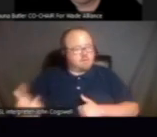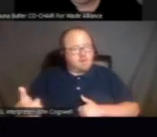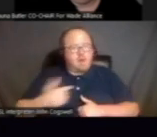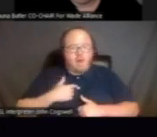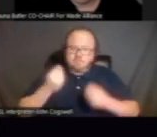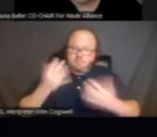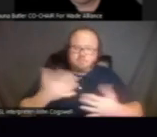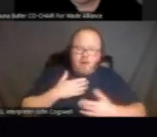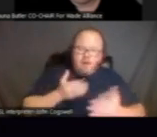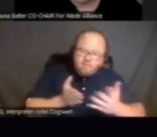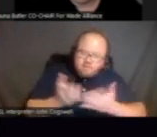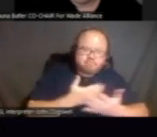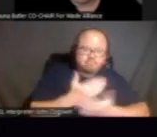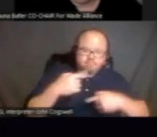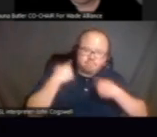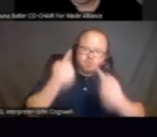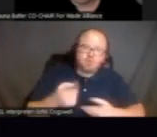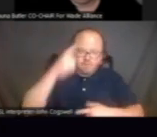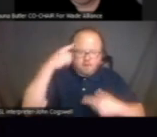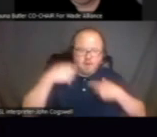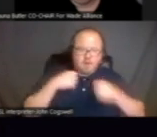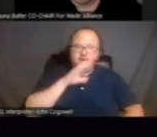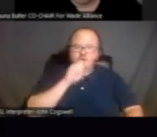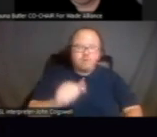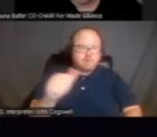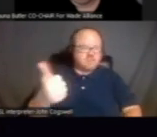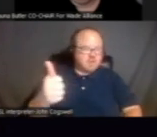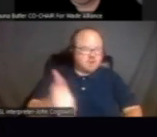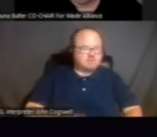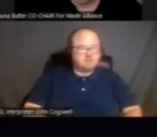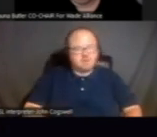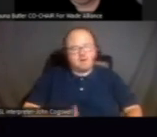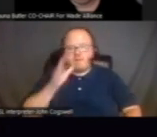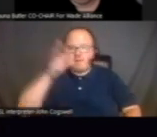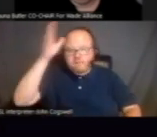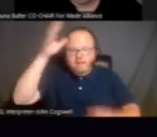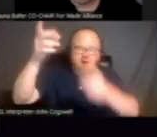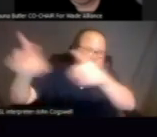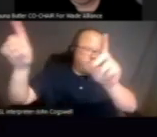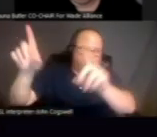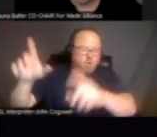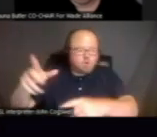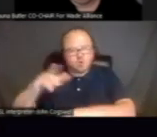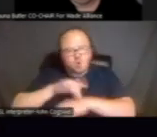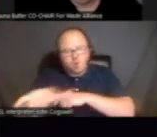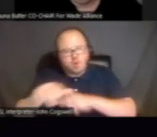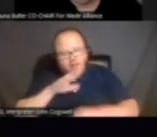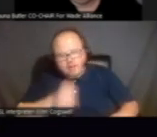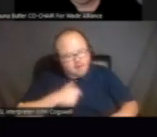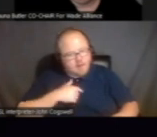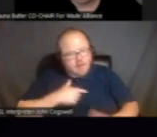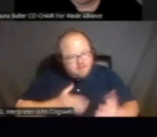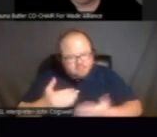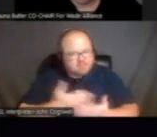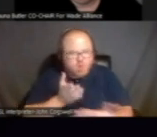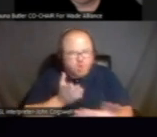navigating mental health services since the age of 10, behind a divorce of mom and dad at the early age. And so I've navigated mental